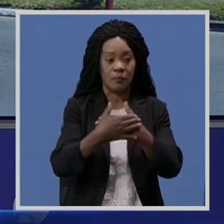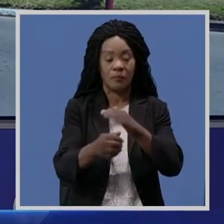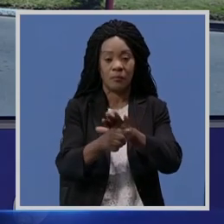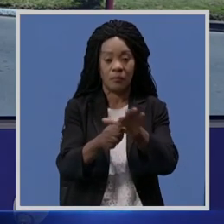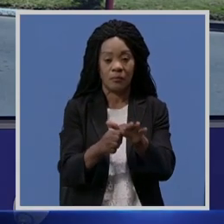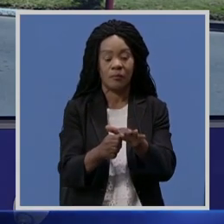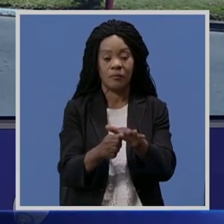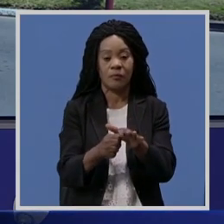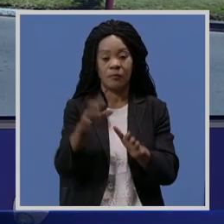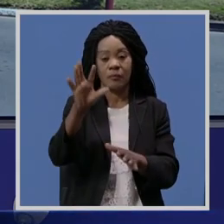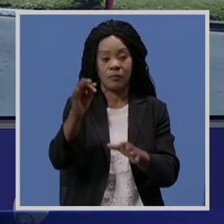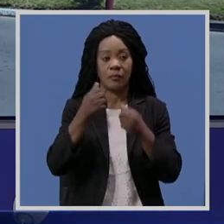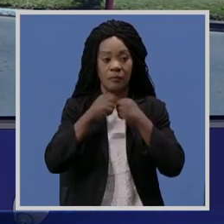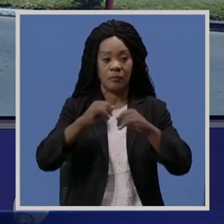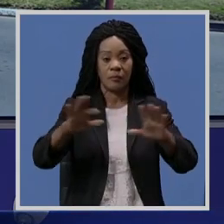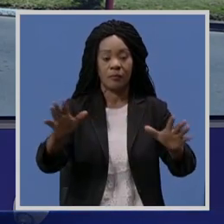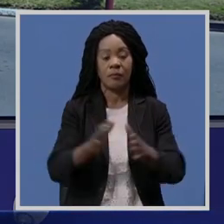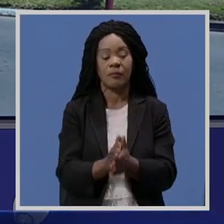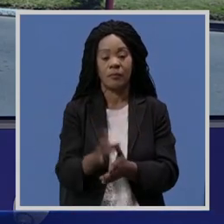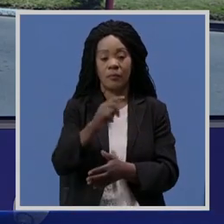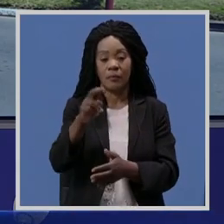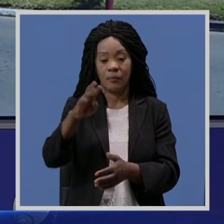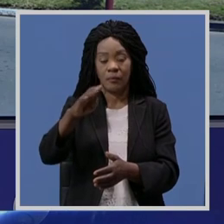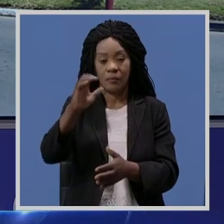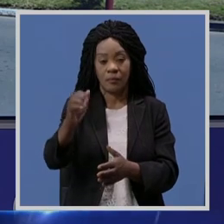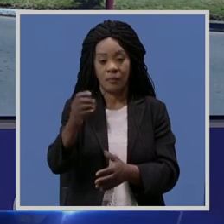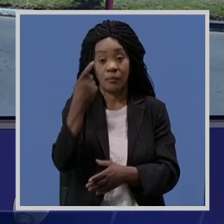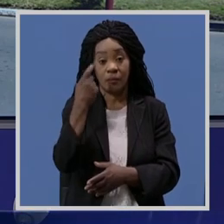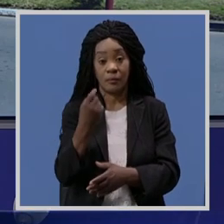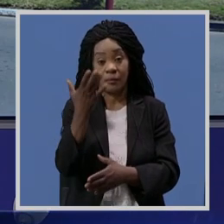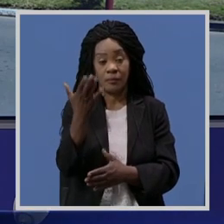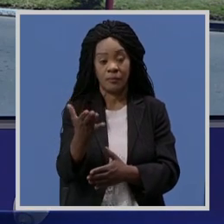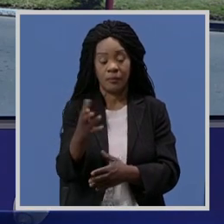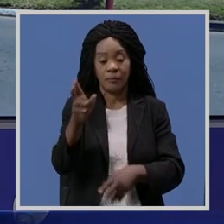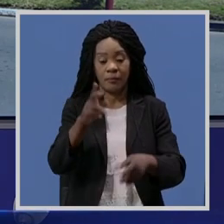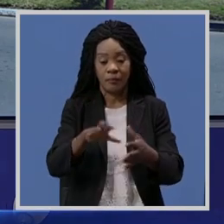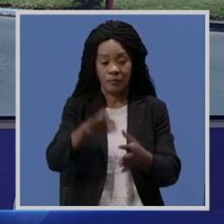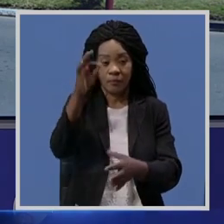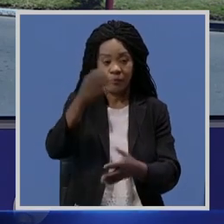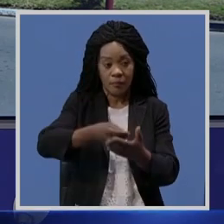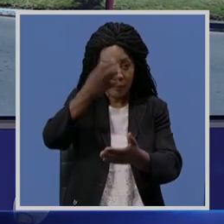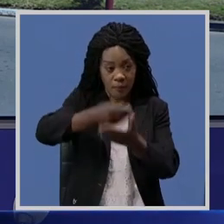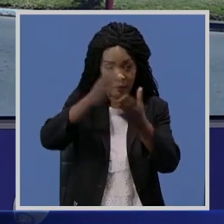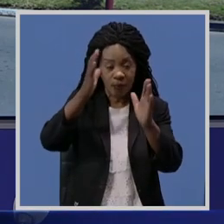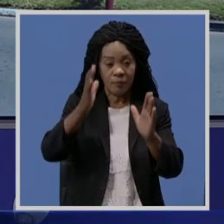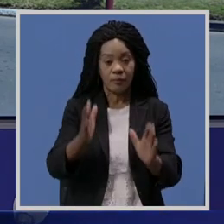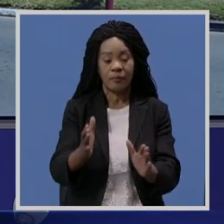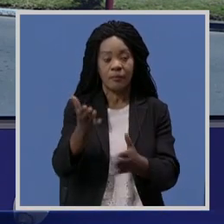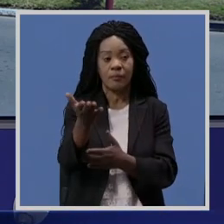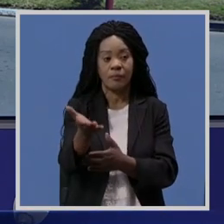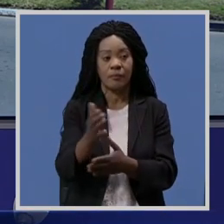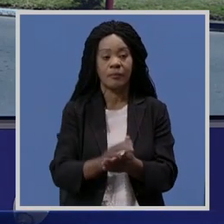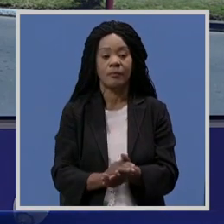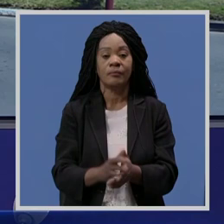pandemic. Checked by ZNBC News at the Unza Great East Road main campus found some students preparing to go for lectures. Kachepa Mwinga